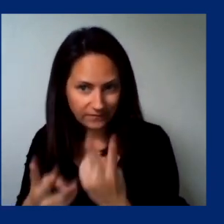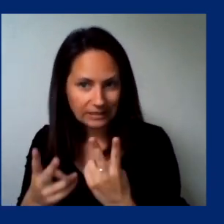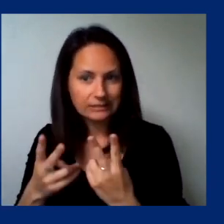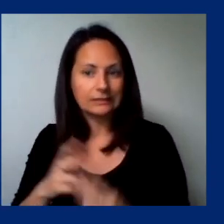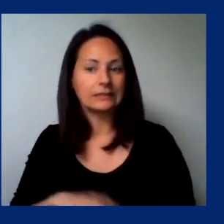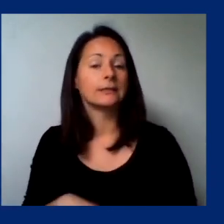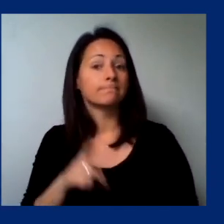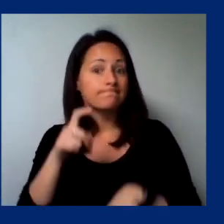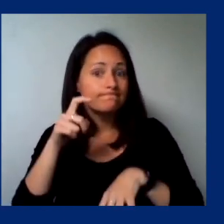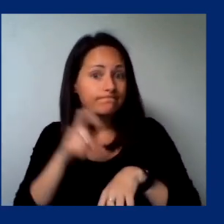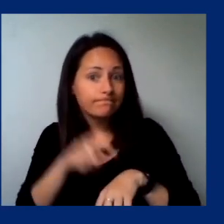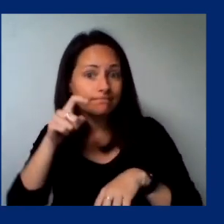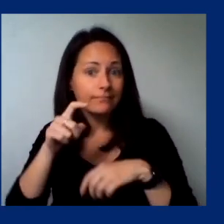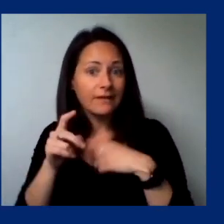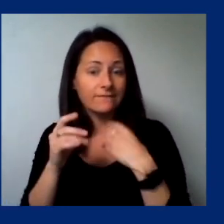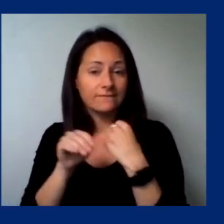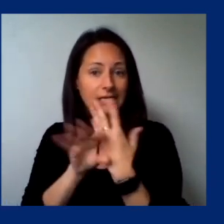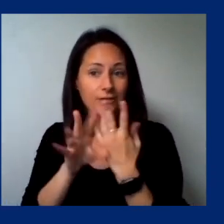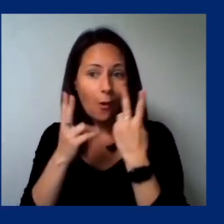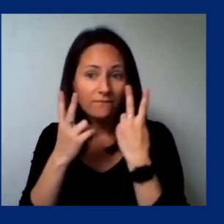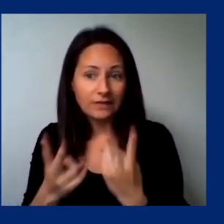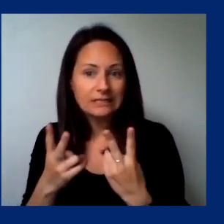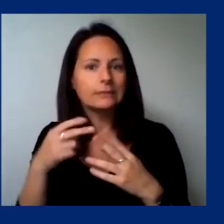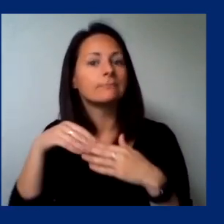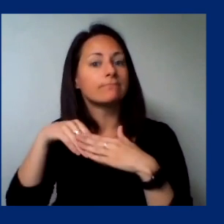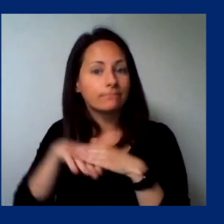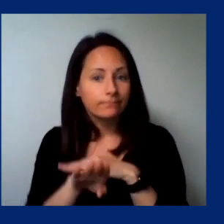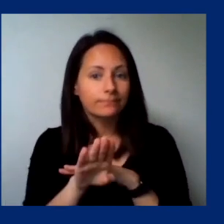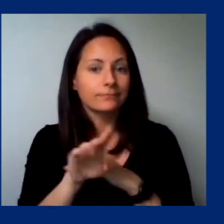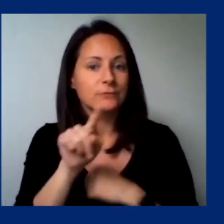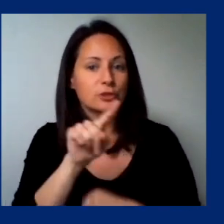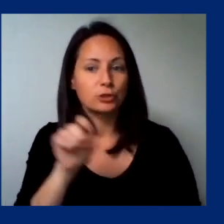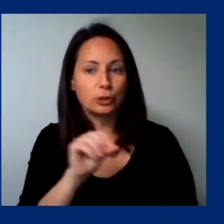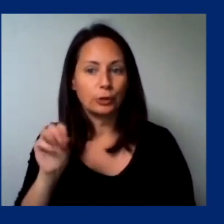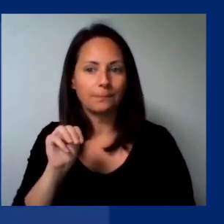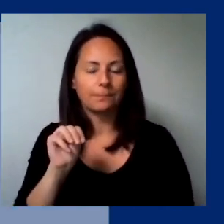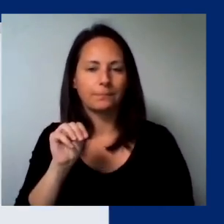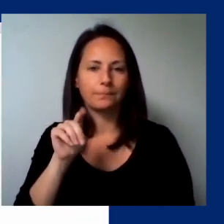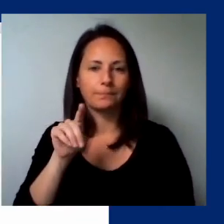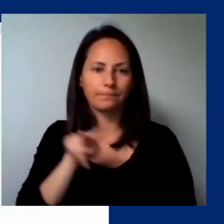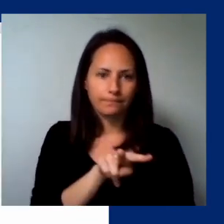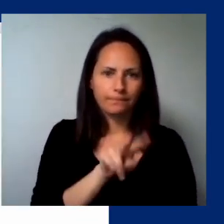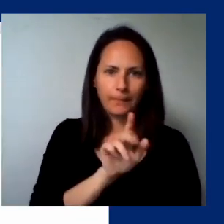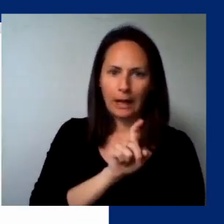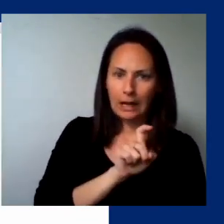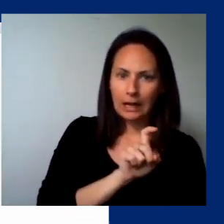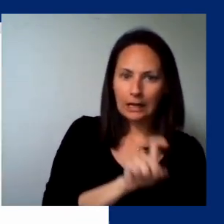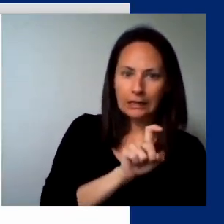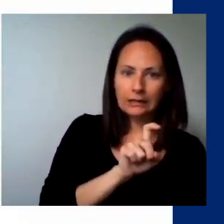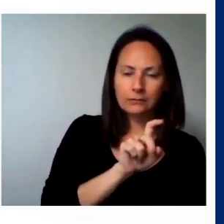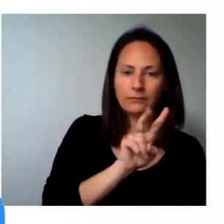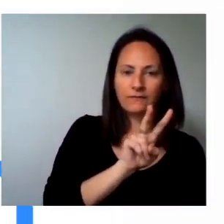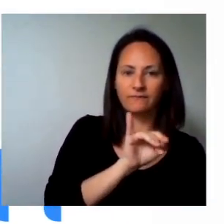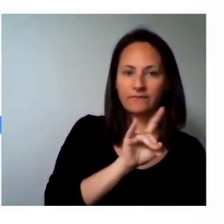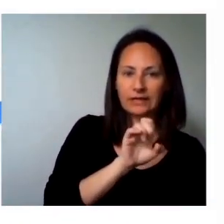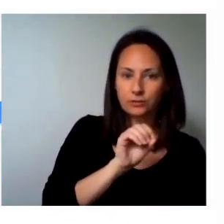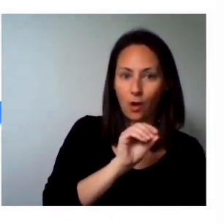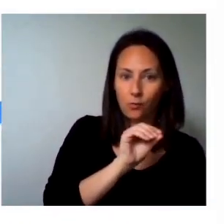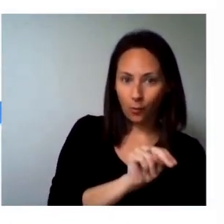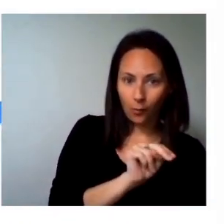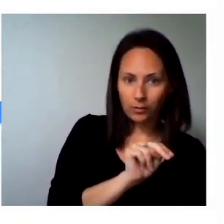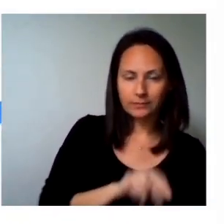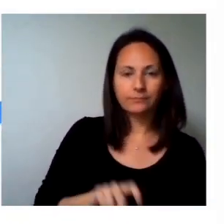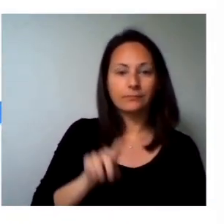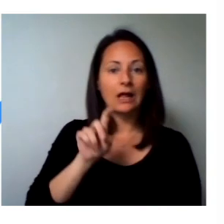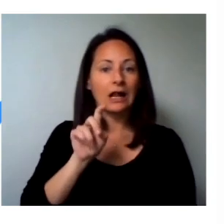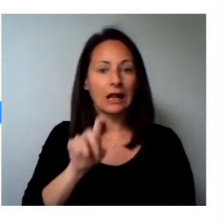instructions by email or text on how to connect with your provider prior to your appointment. When you enter your video visit in Zoom,